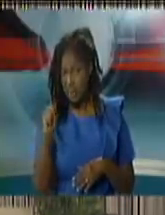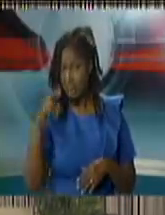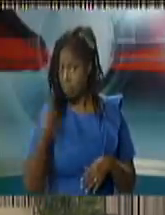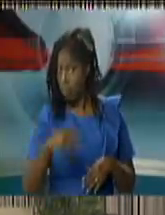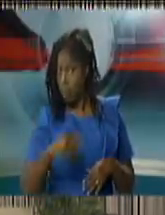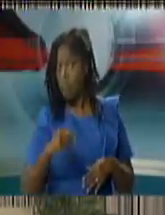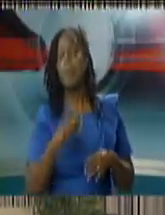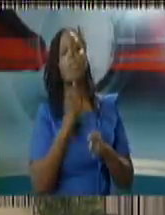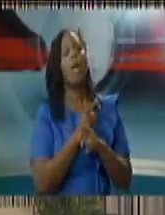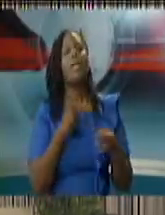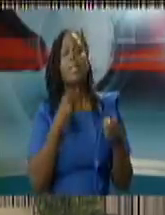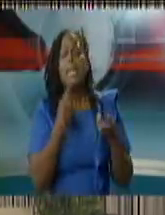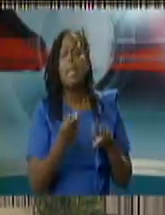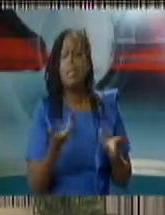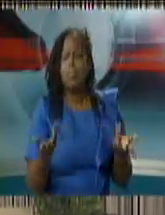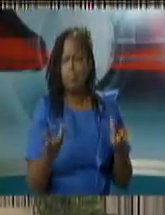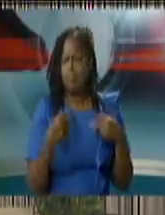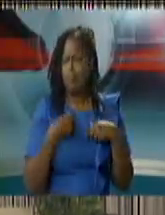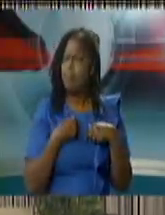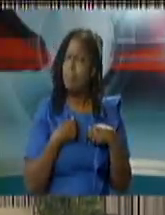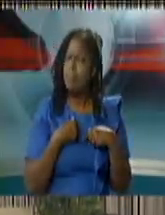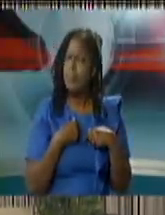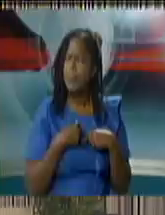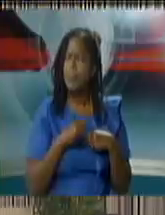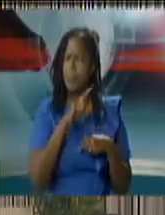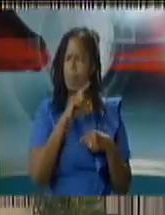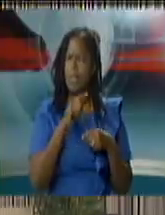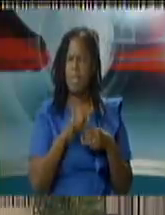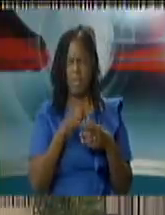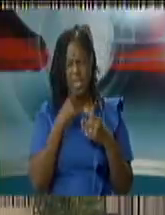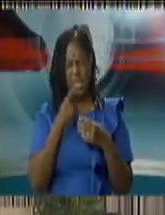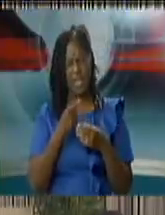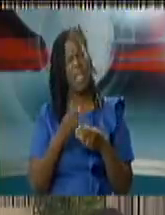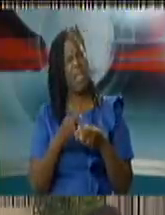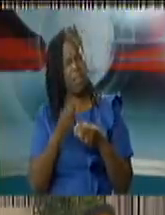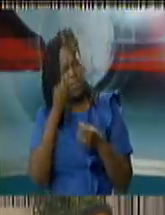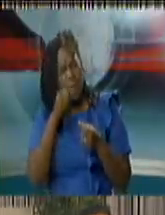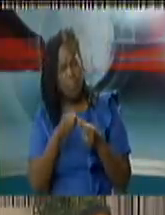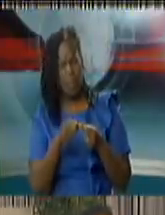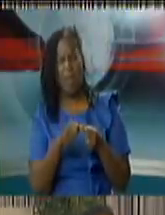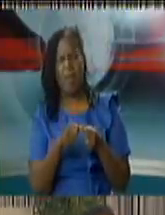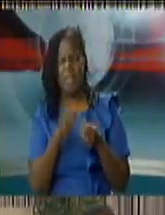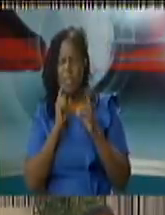by the ag's office to allude to the political affiliations of the person being addressed